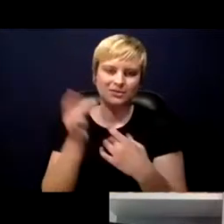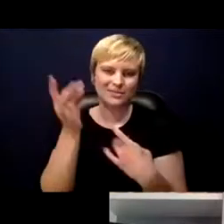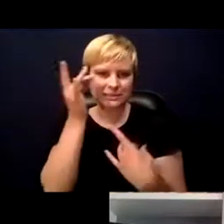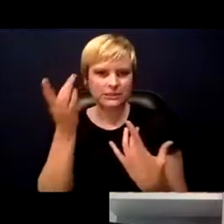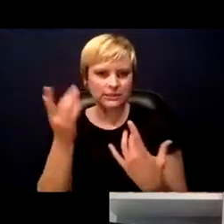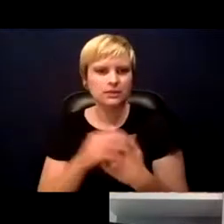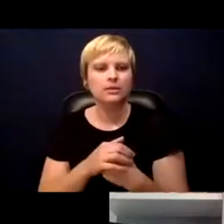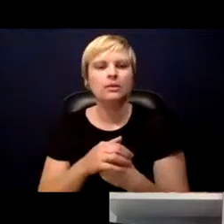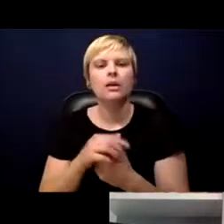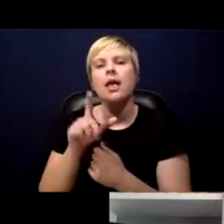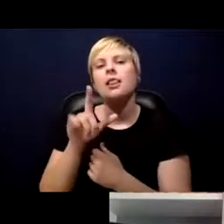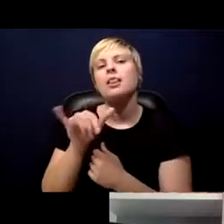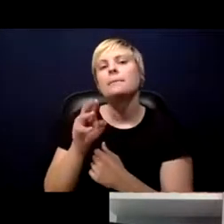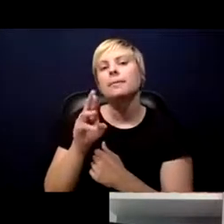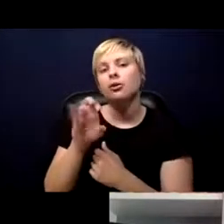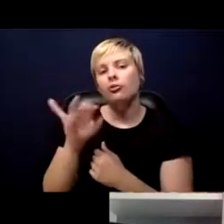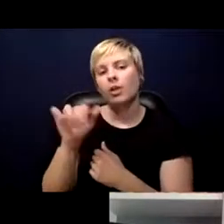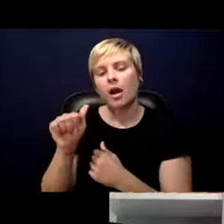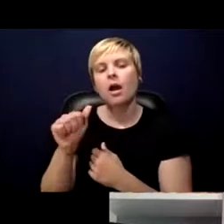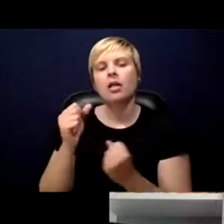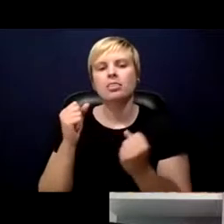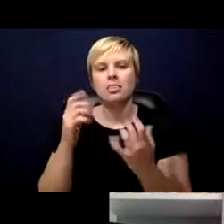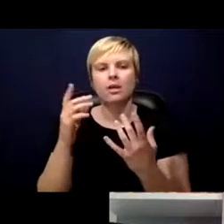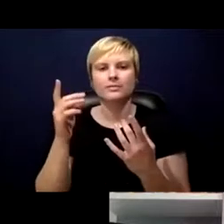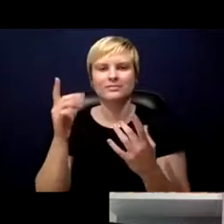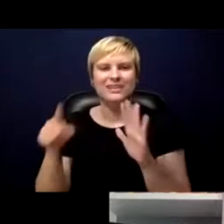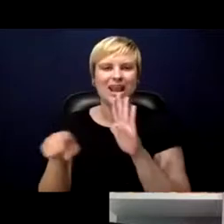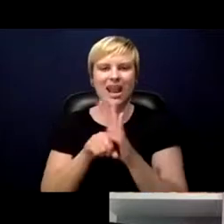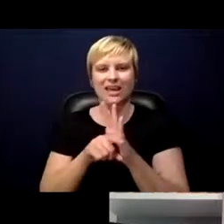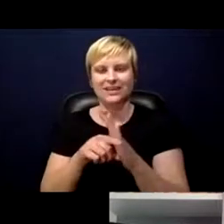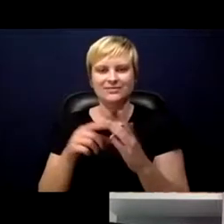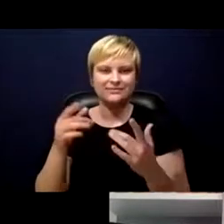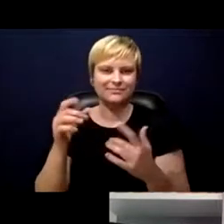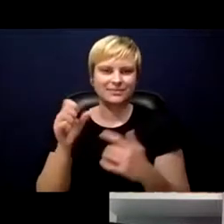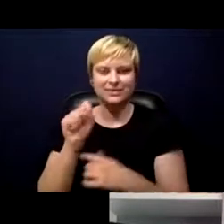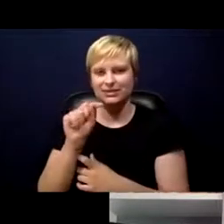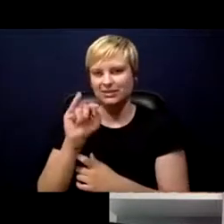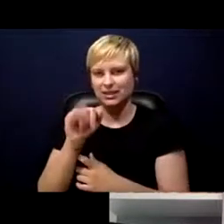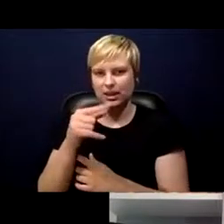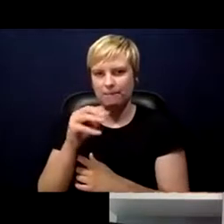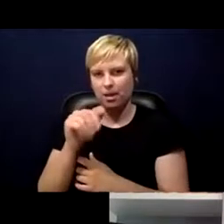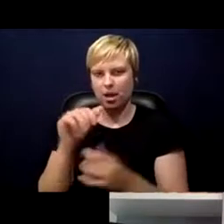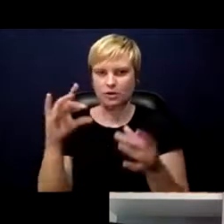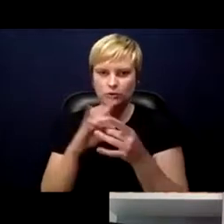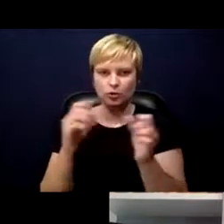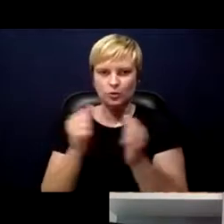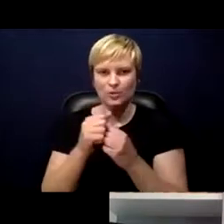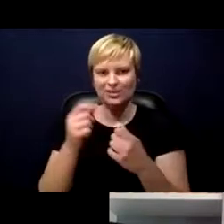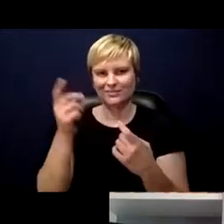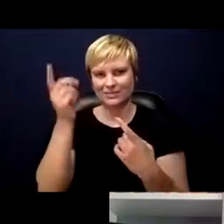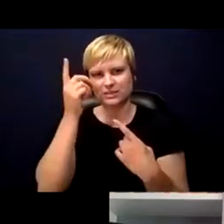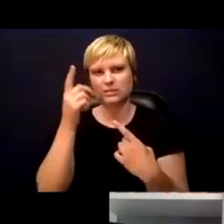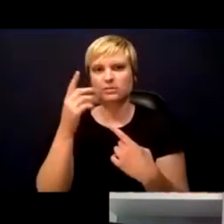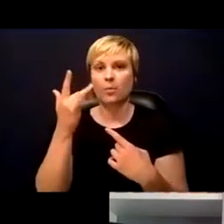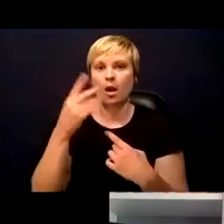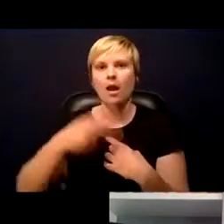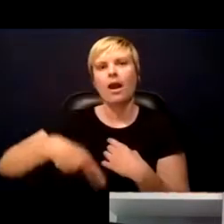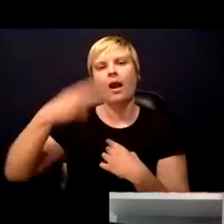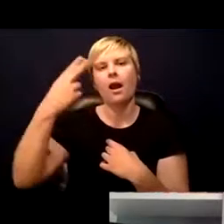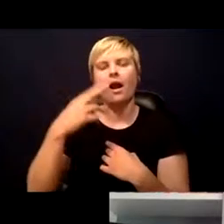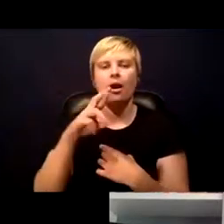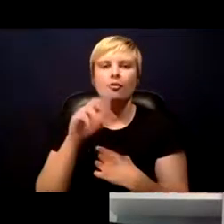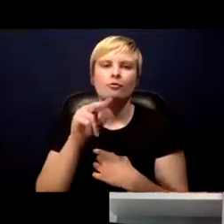was a lot of stigma associated with the disease because of the high case fatality rate of the disease,